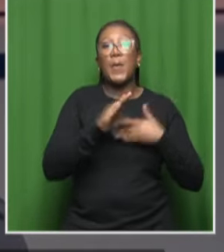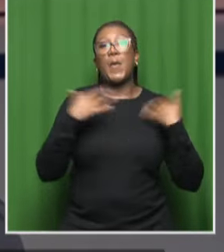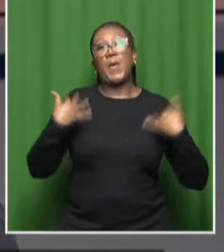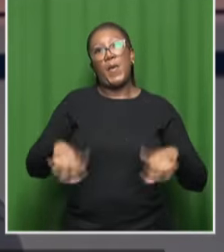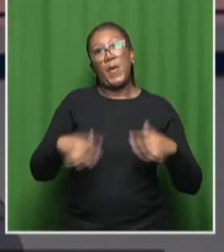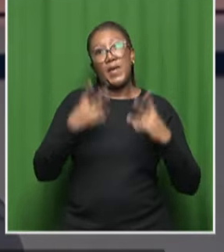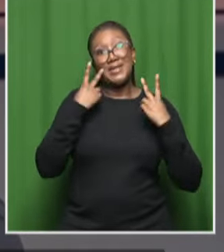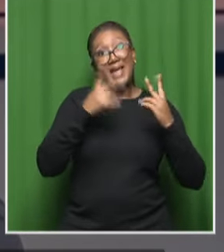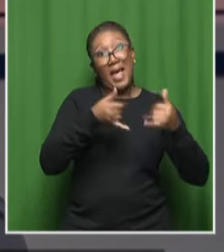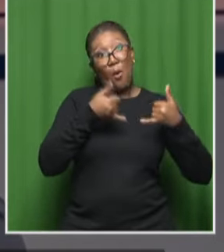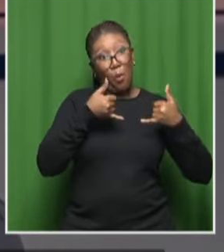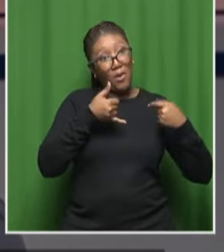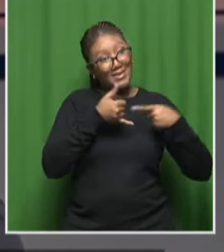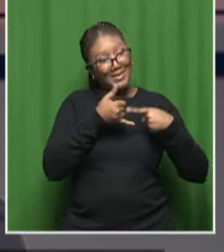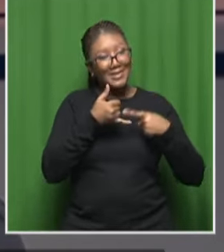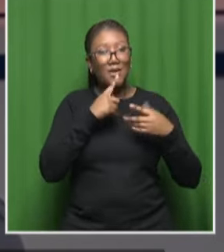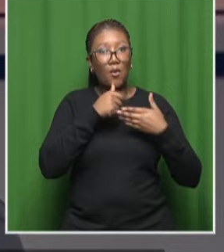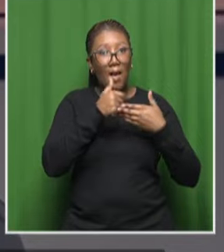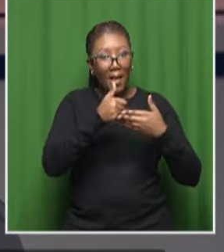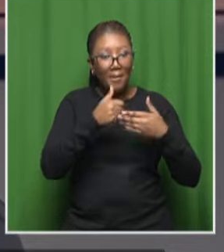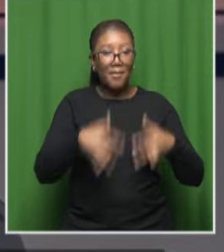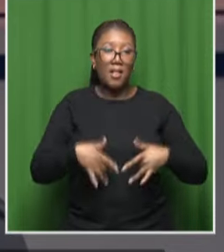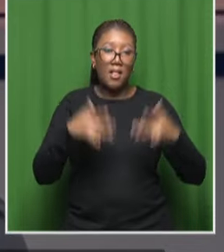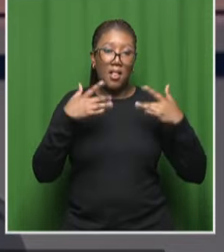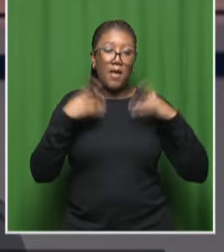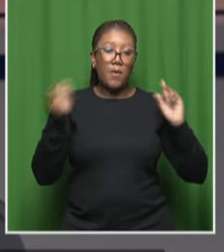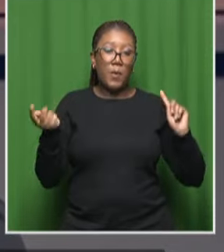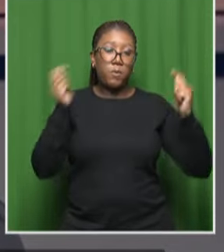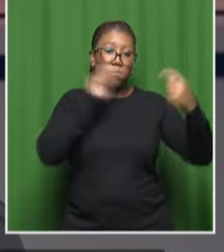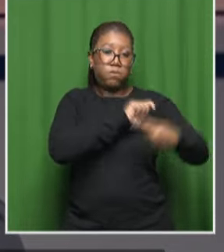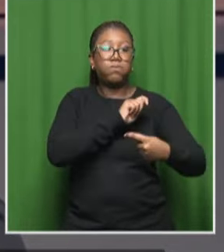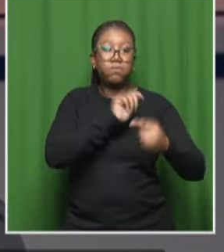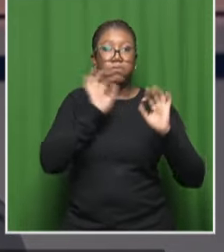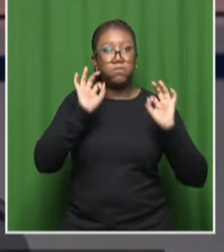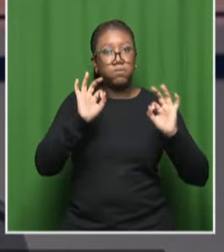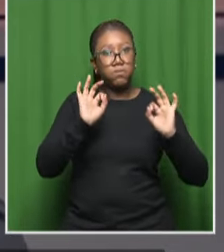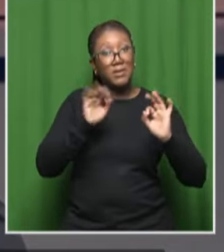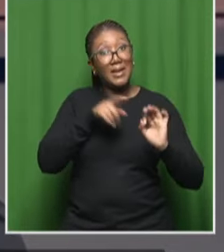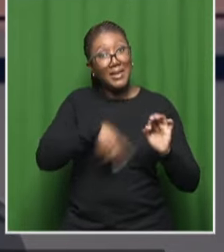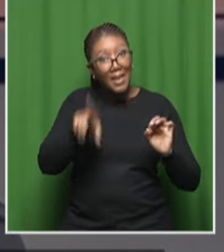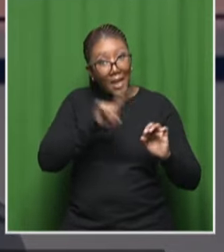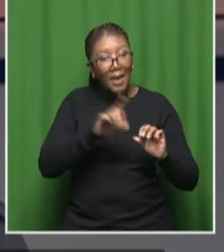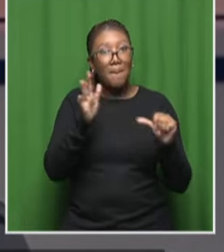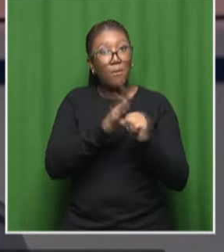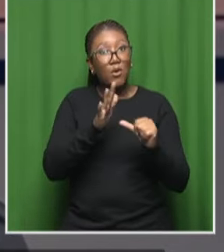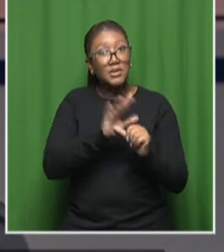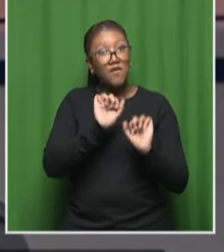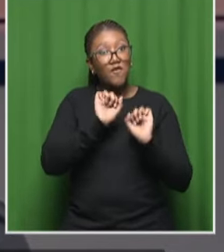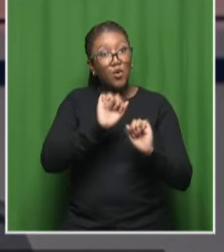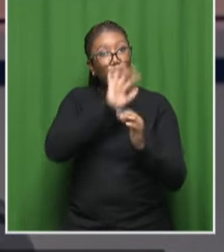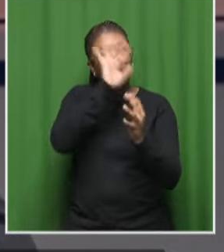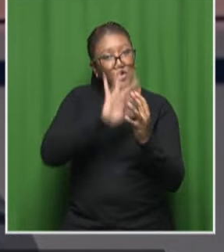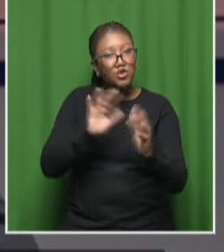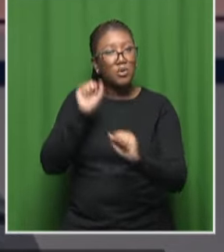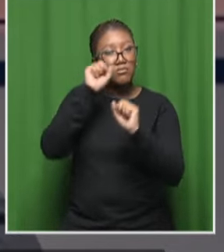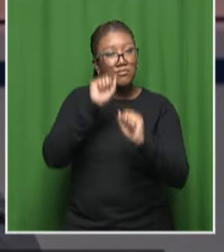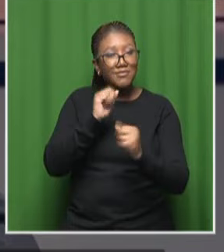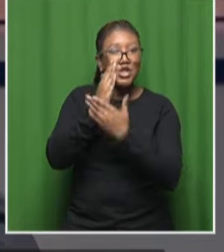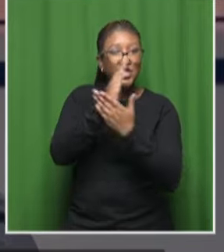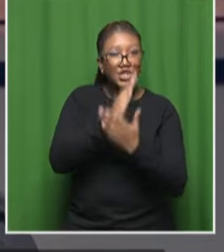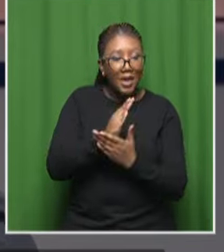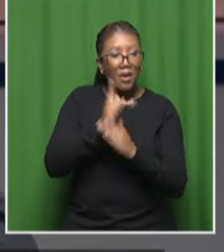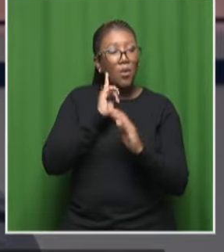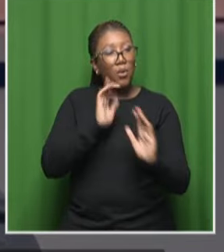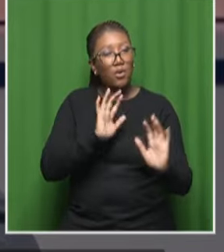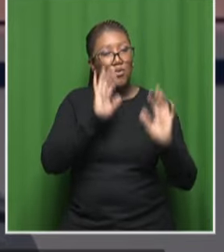of things that we're looking for when we're saying that we want to put them on the spotlight so that they can share their story as you honor them as you recognize them there